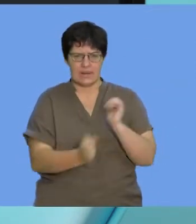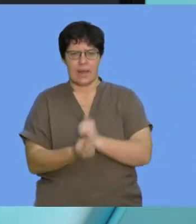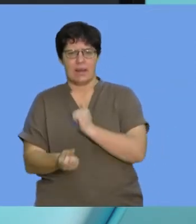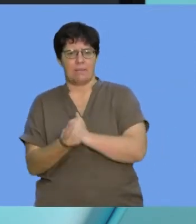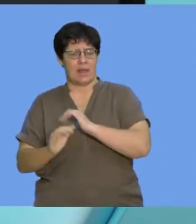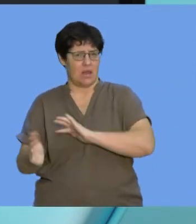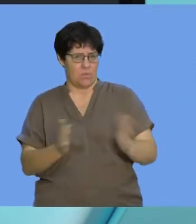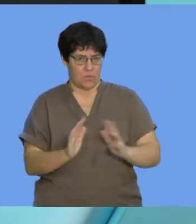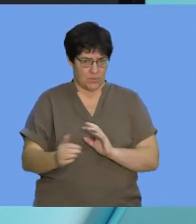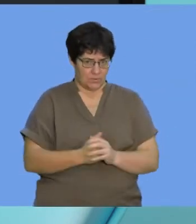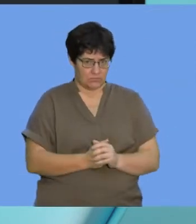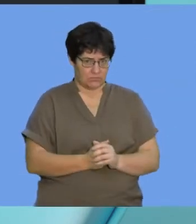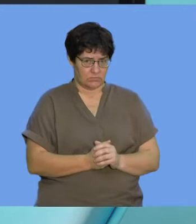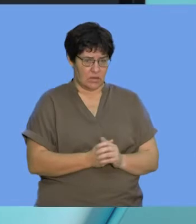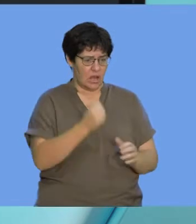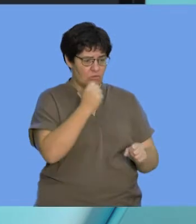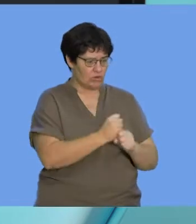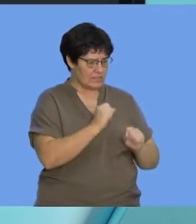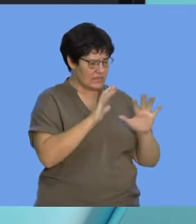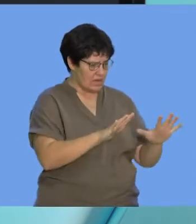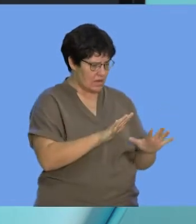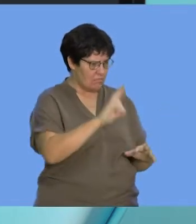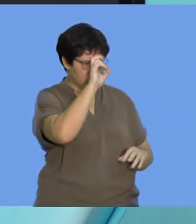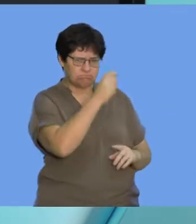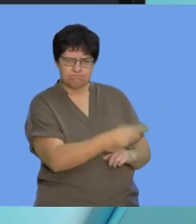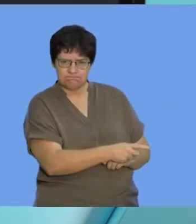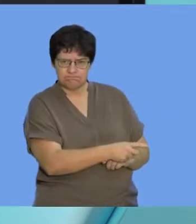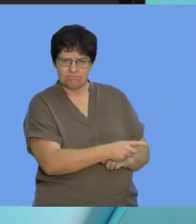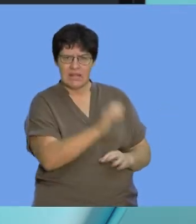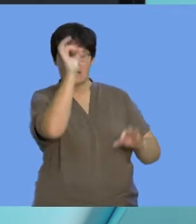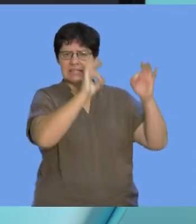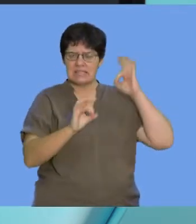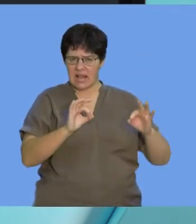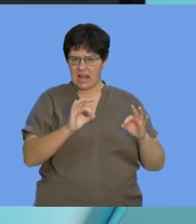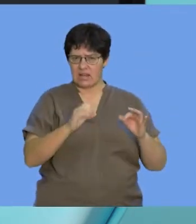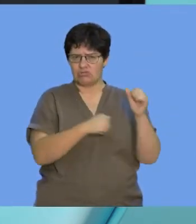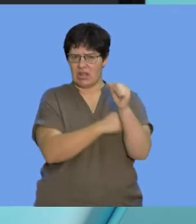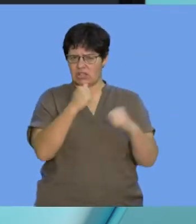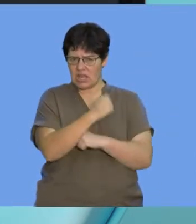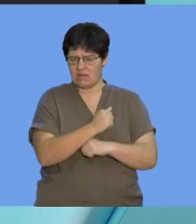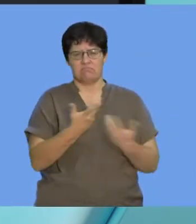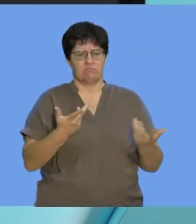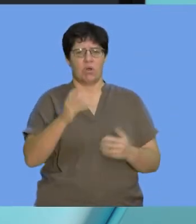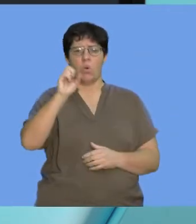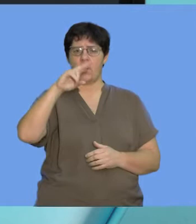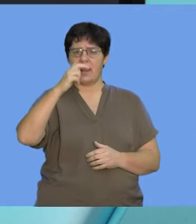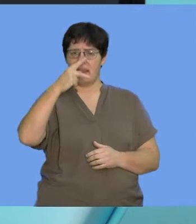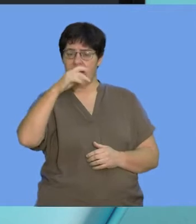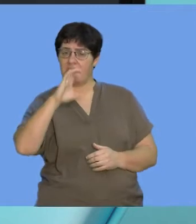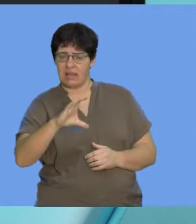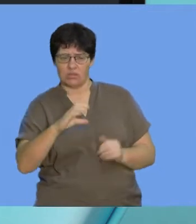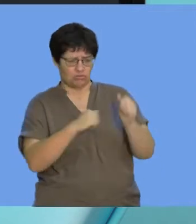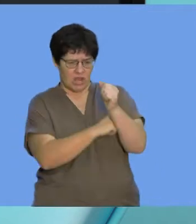If you recollect in grade 10, we looked at the cell structure, we looked at the nucleus as being a structure that